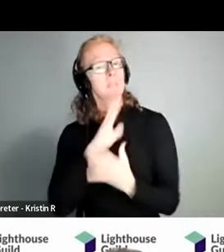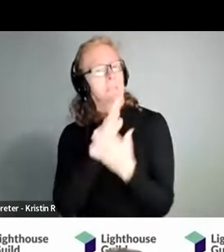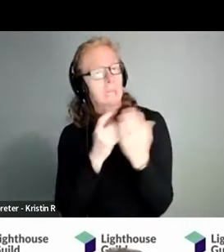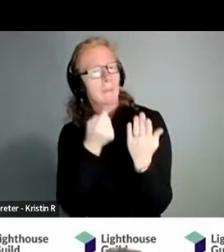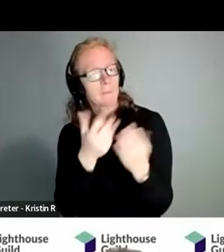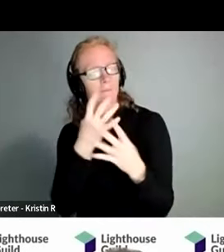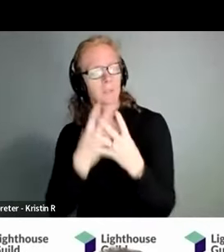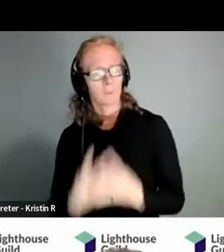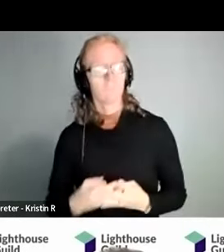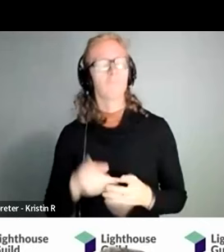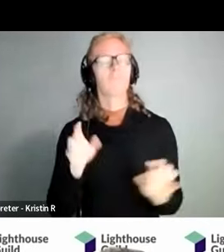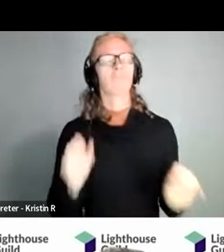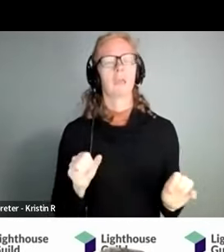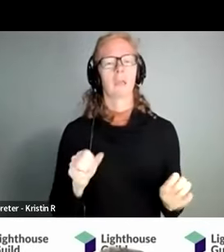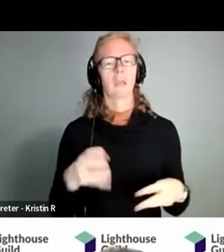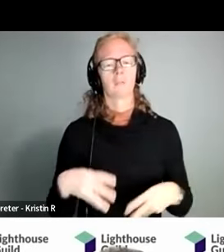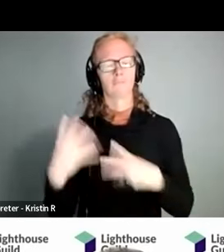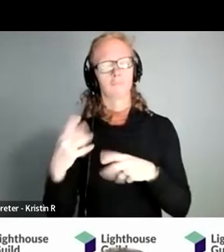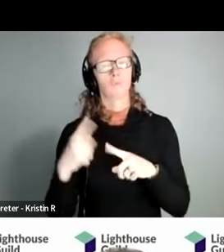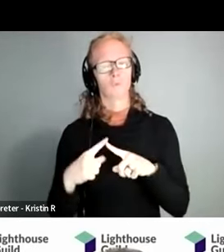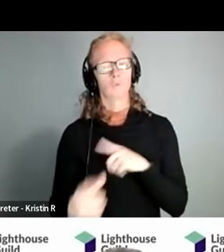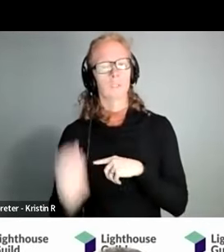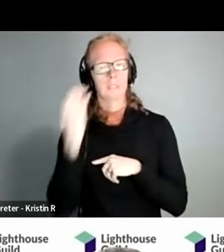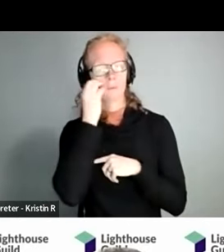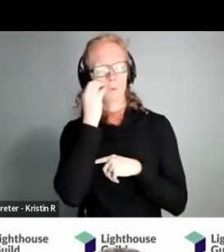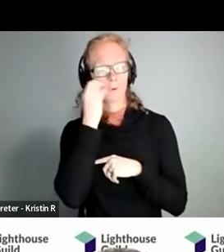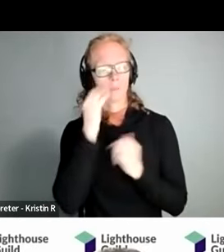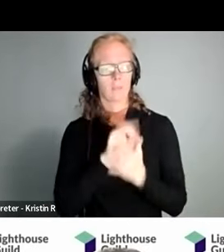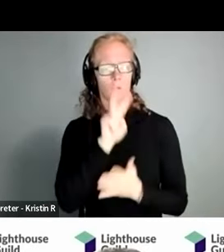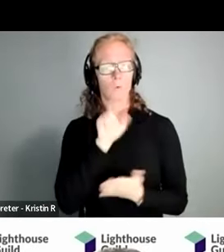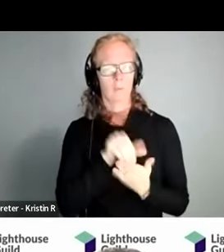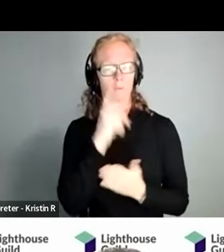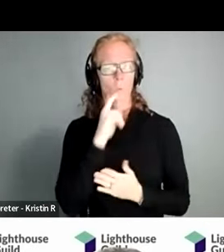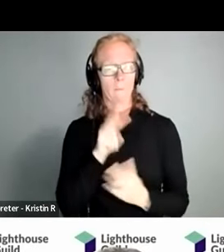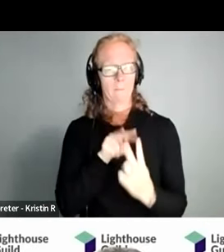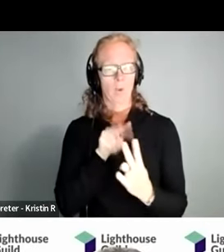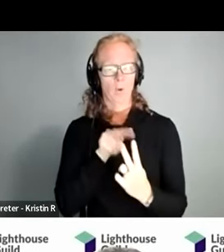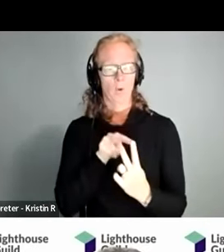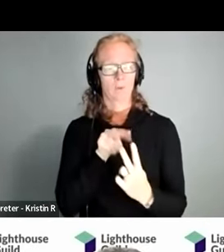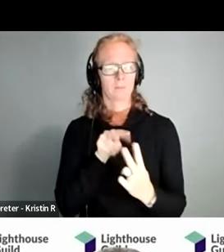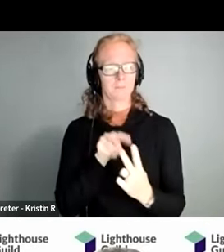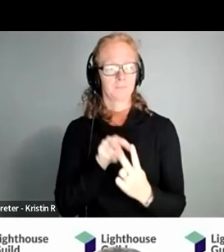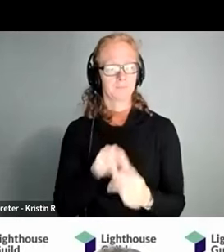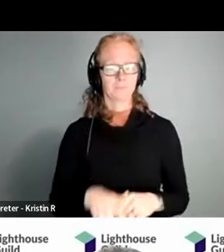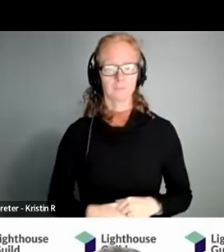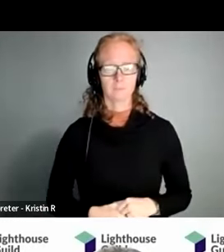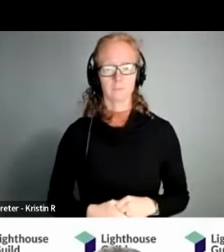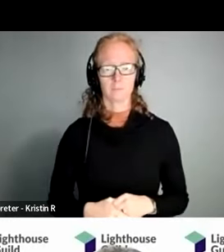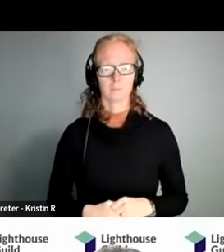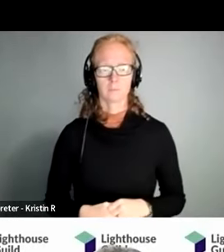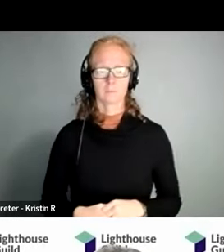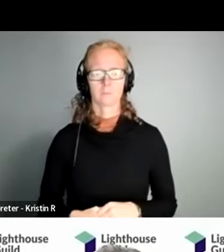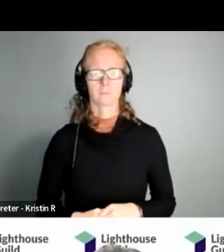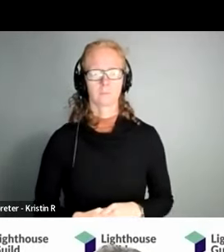and will be able to stream from a cell phone is two thousand dollars for a pair you can get a basic hearing